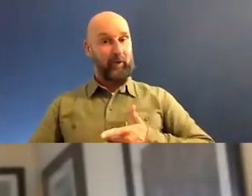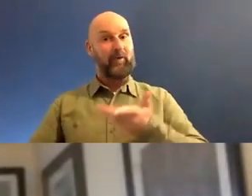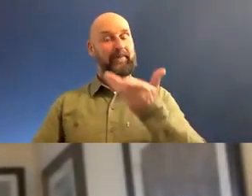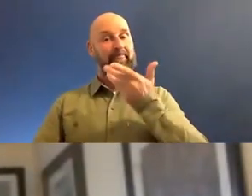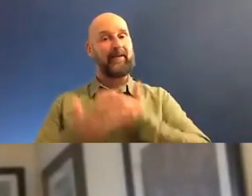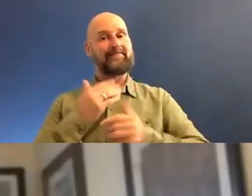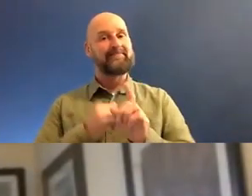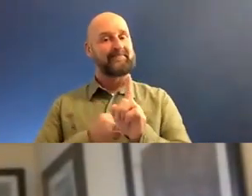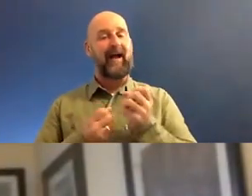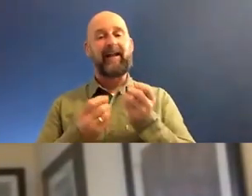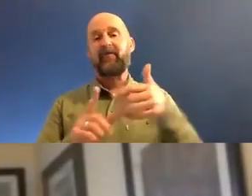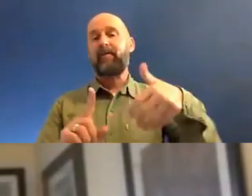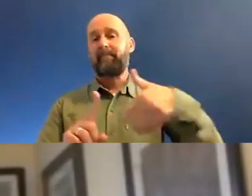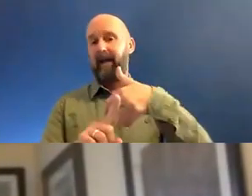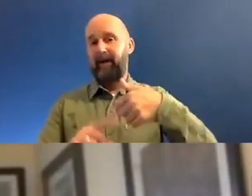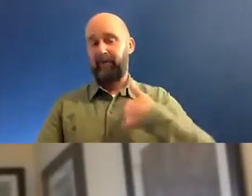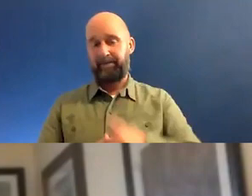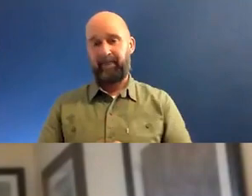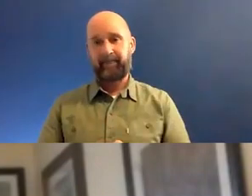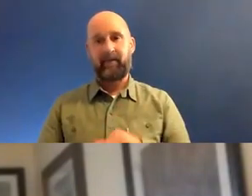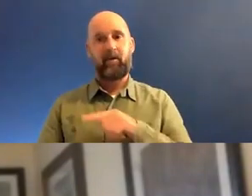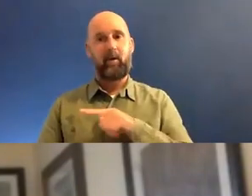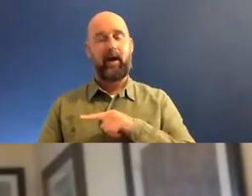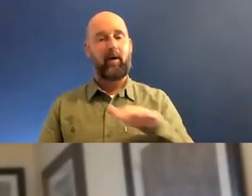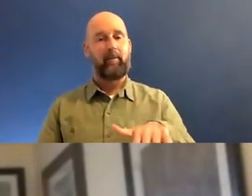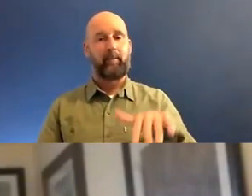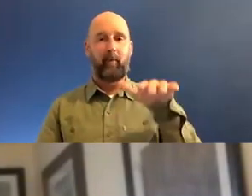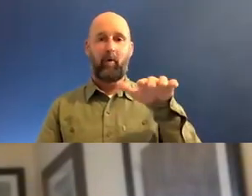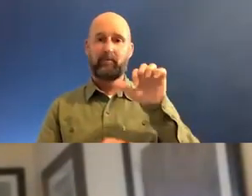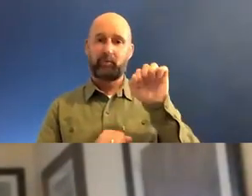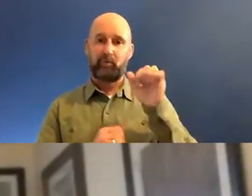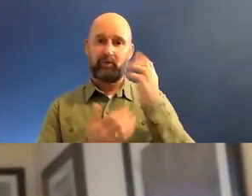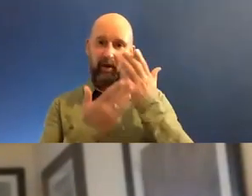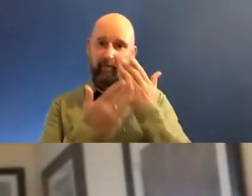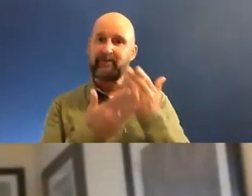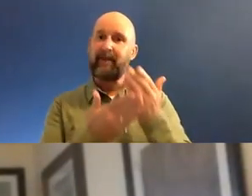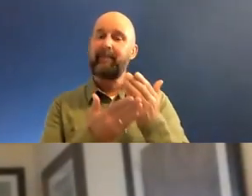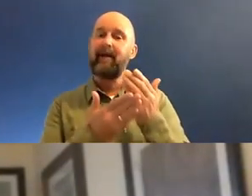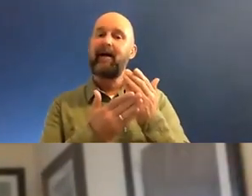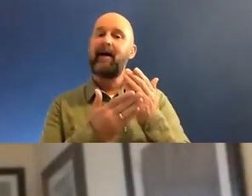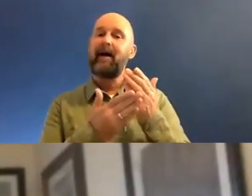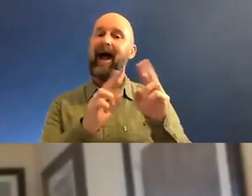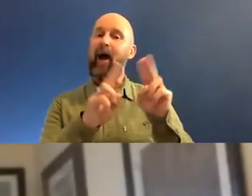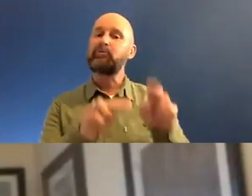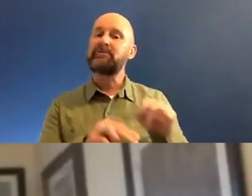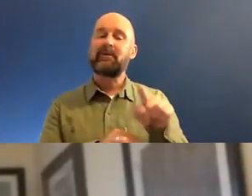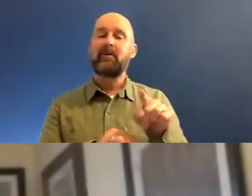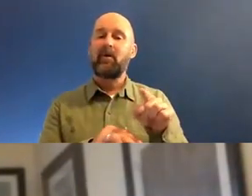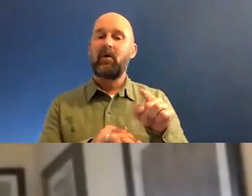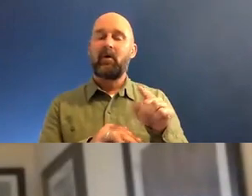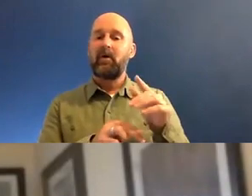I know a little bit of background. I actually, I mean, I was born to a Muslim household, which I viewed as very authoritarian and oppressive,